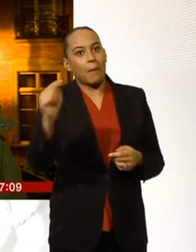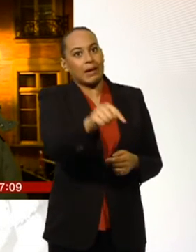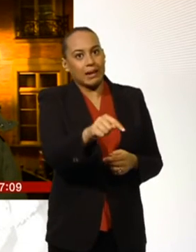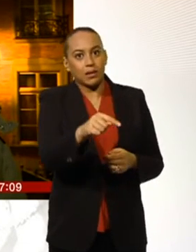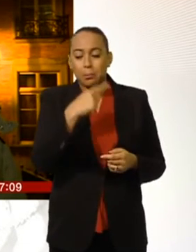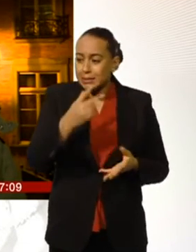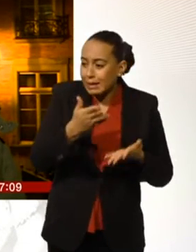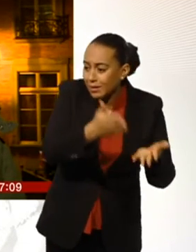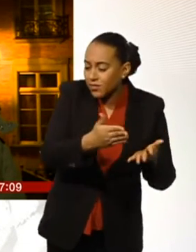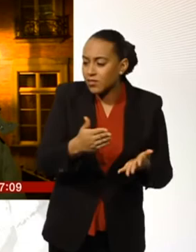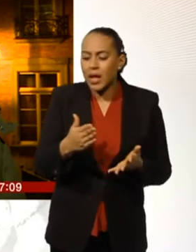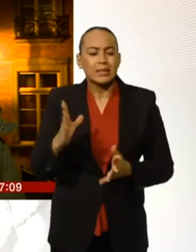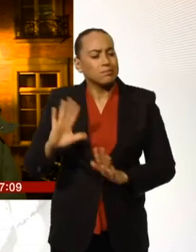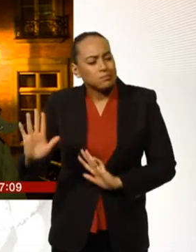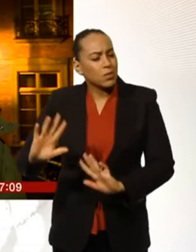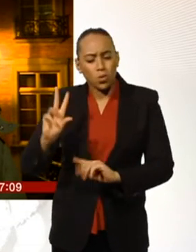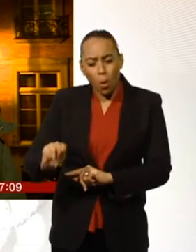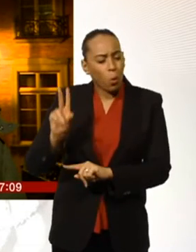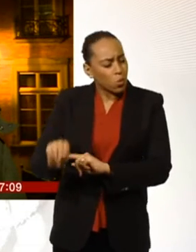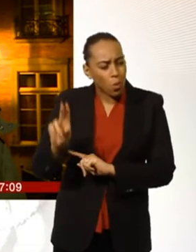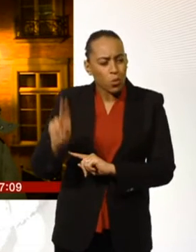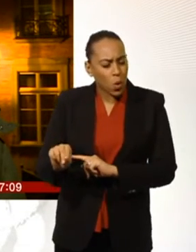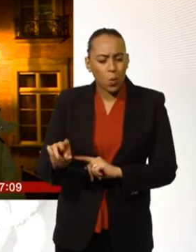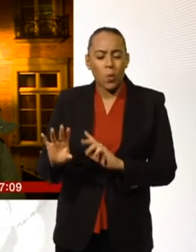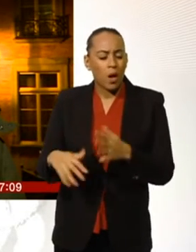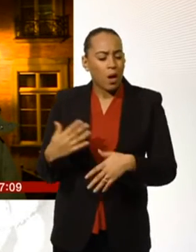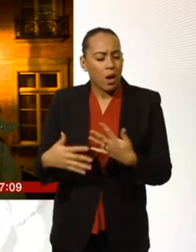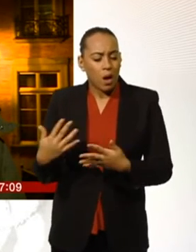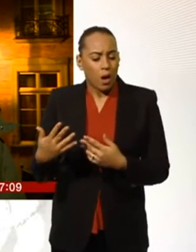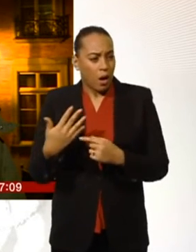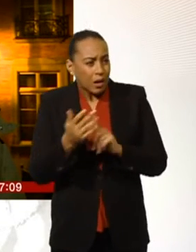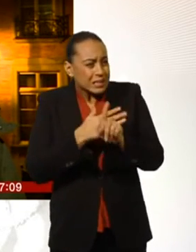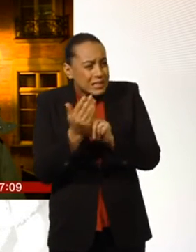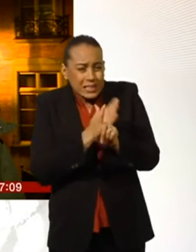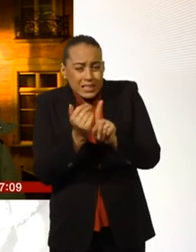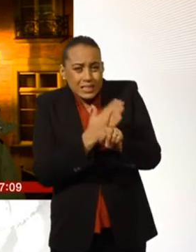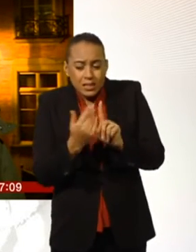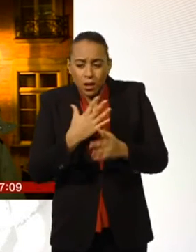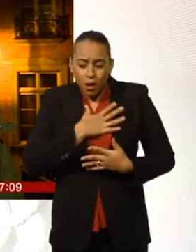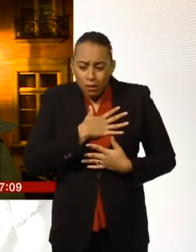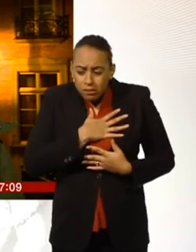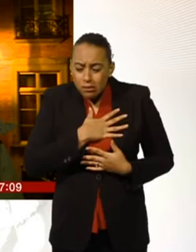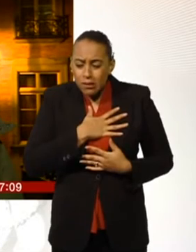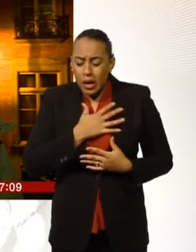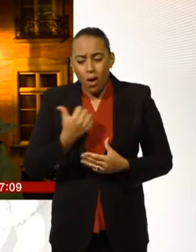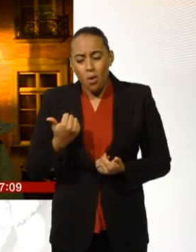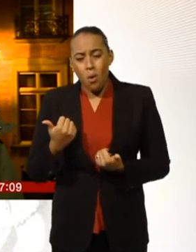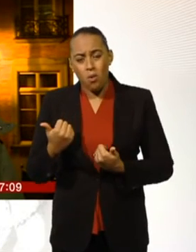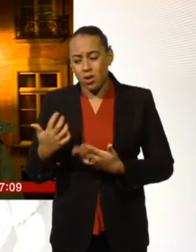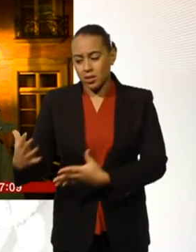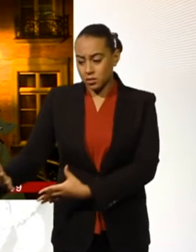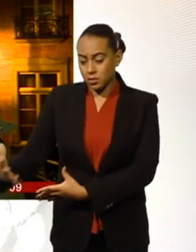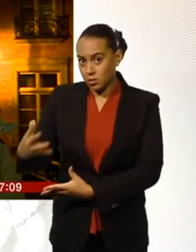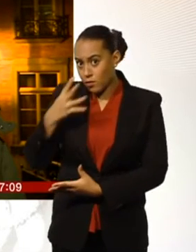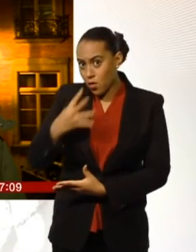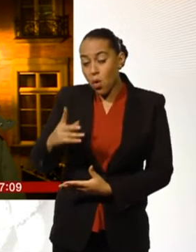Rob Lorry resisted, but eventually relented simply under the pressure and the emotional, compassion that he felt for this little girl in these appalling